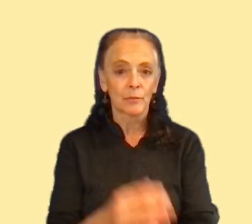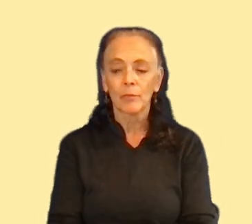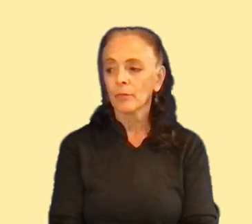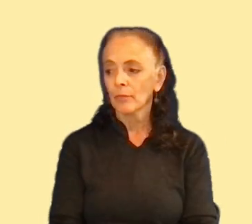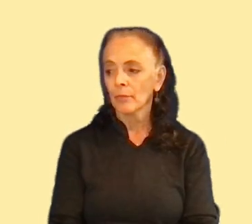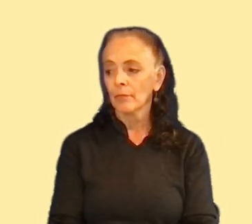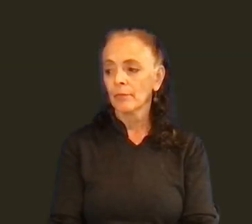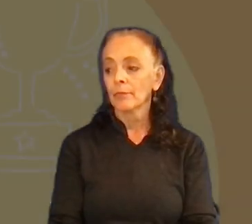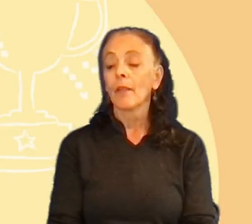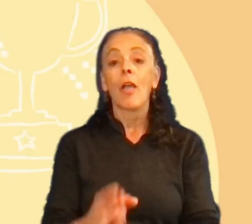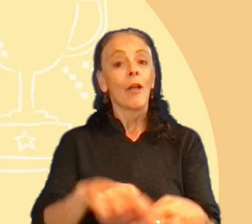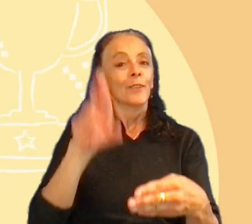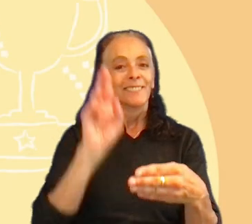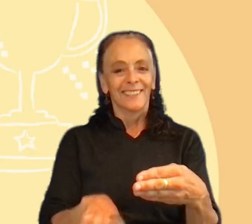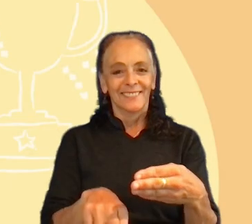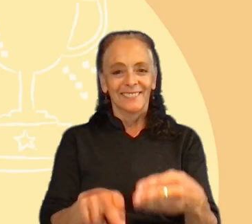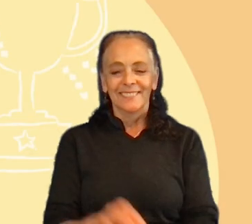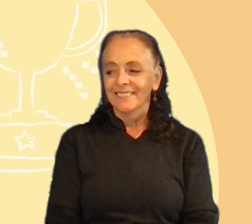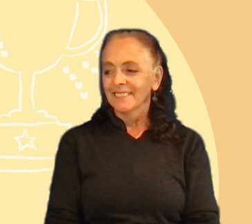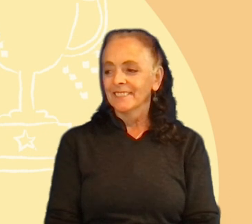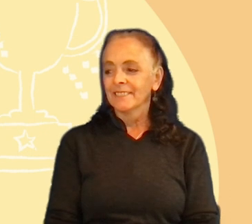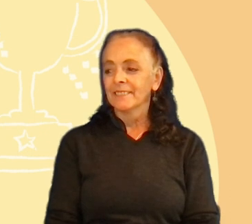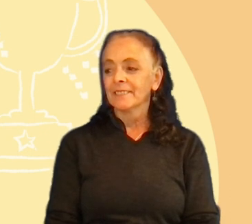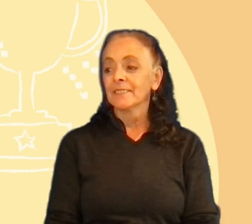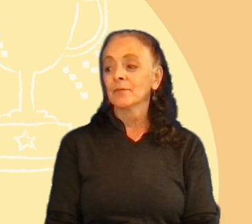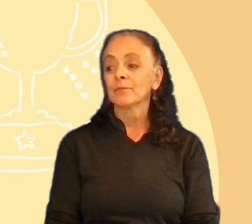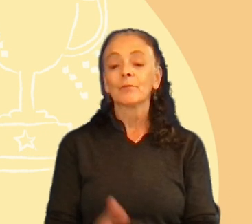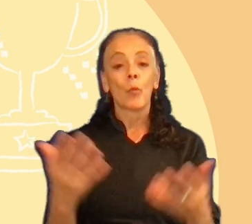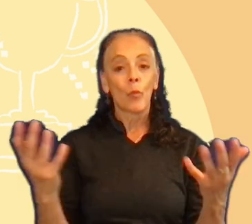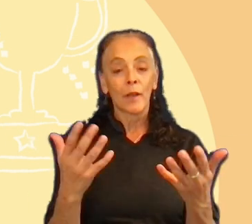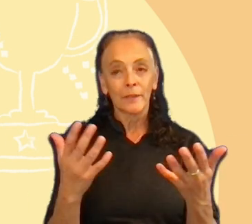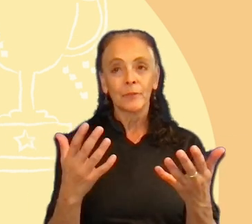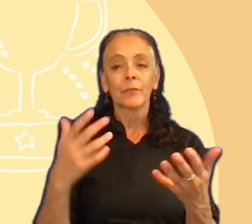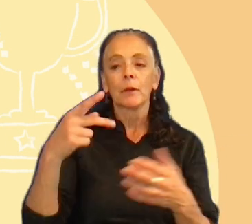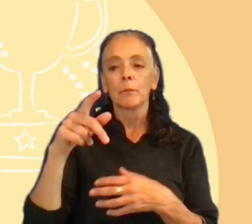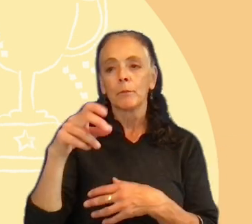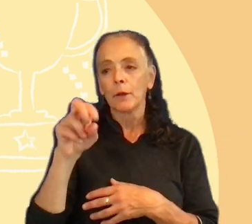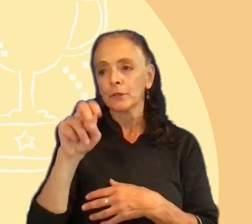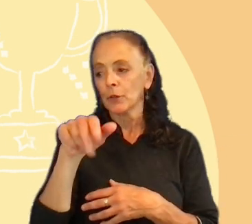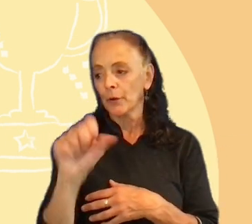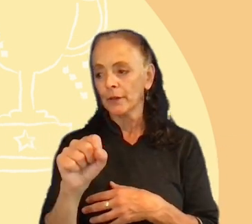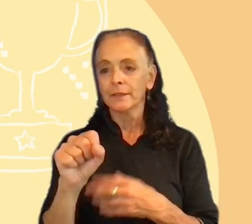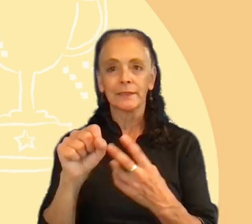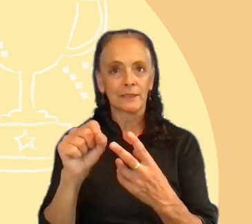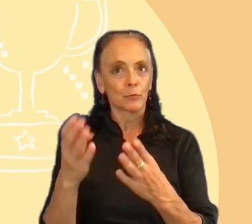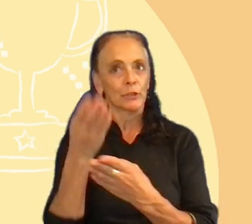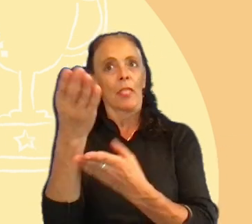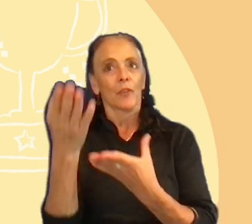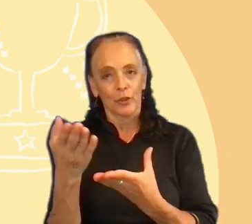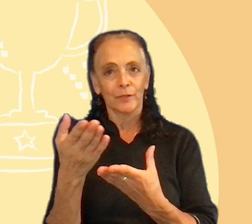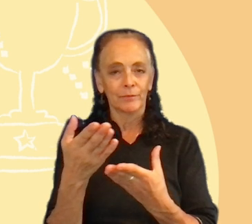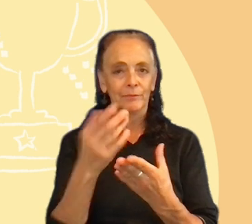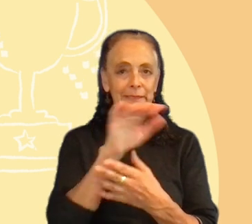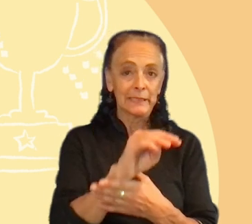So, results. Our main deliverables were the personas, Tim Costa and Beto Batalha. We were